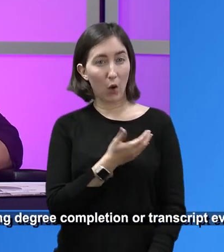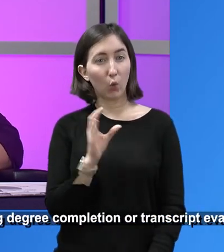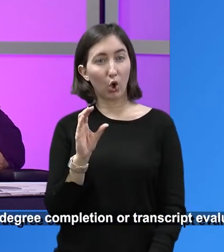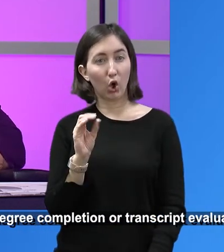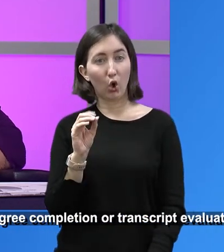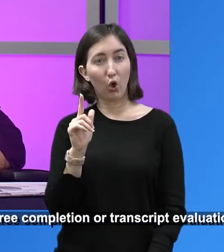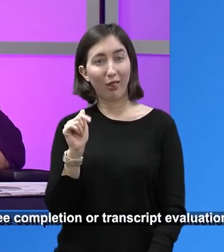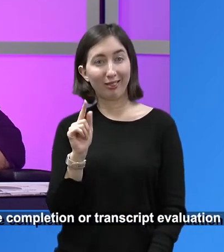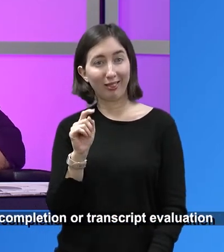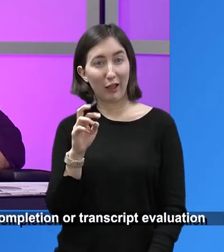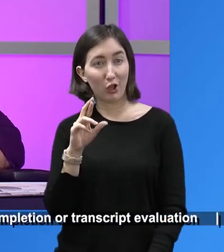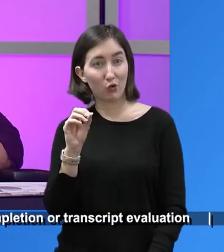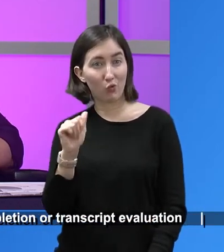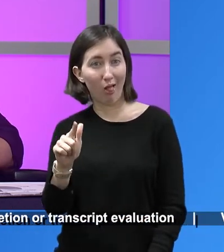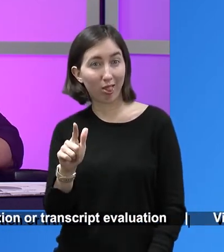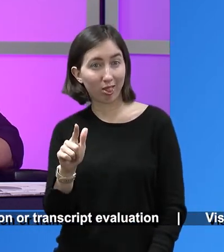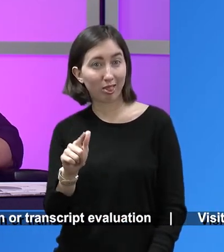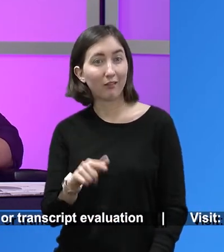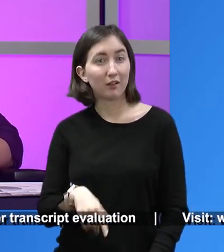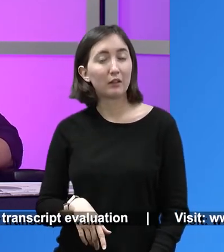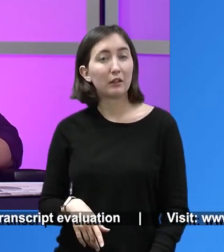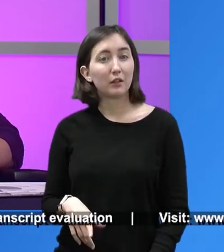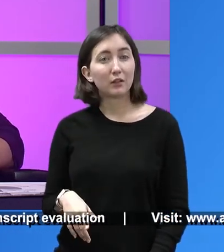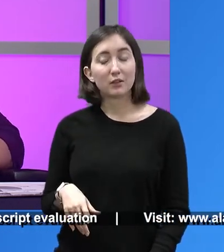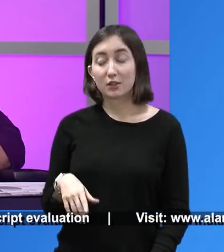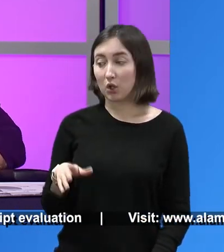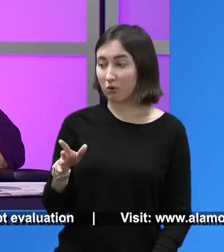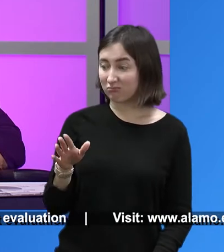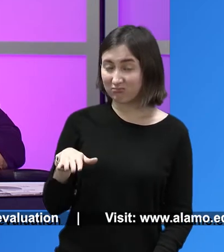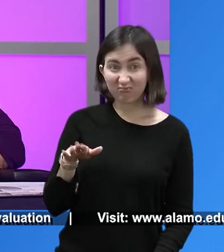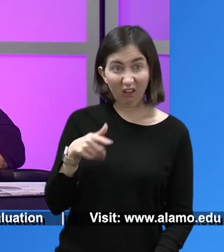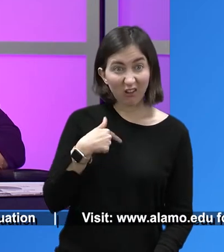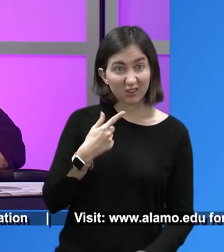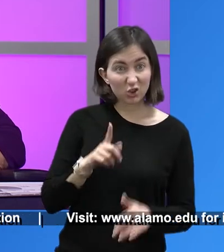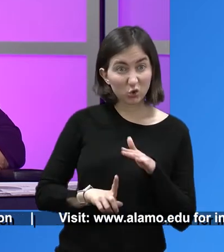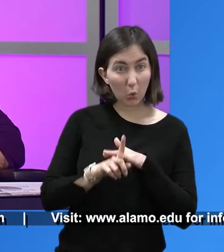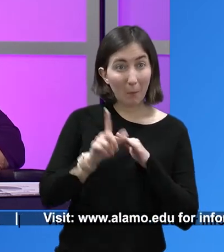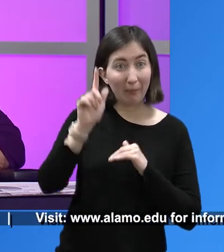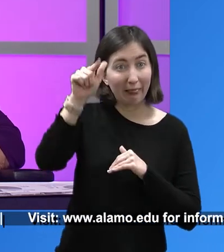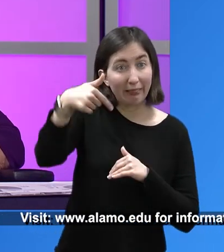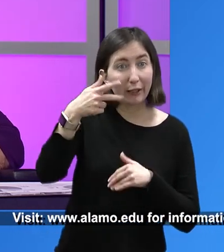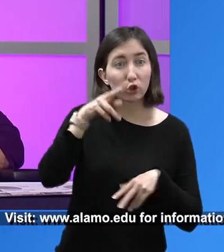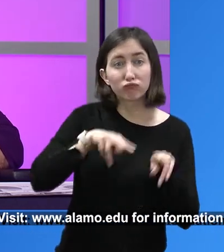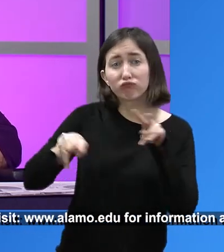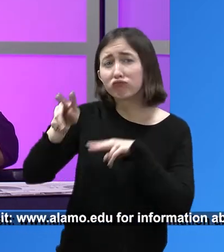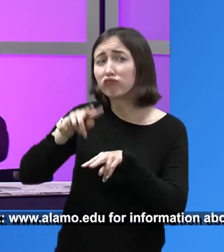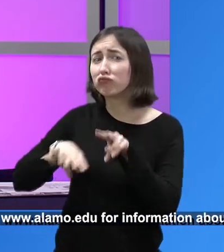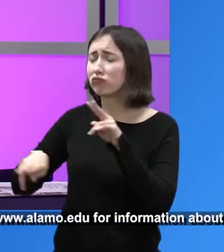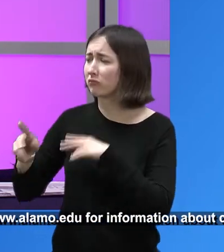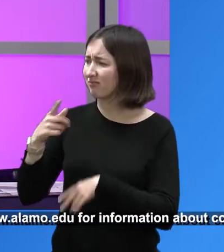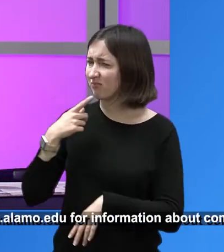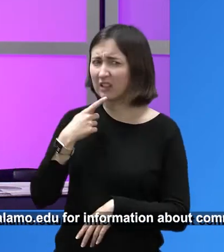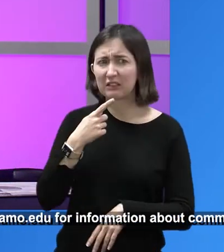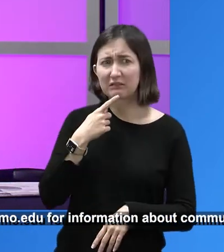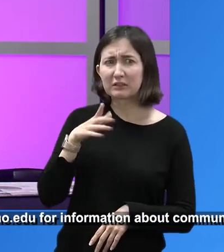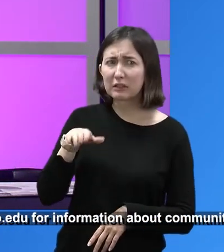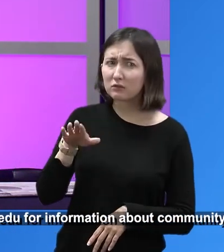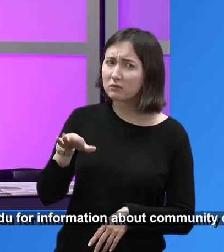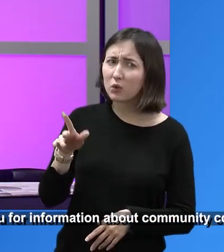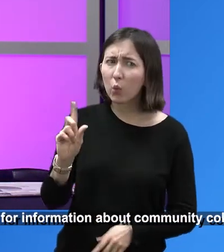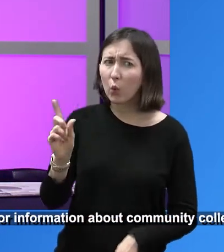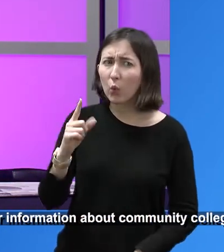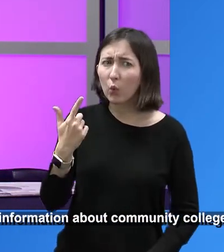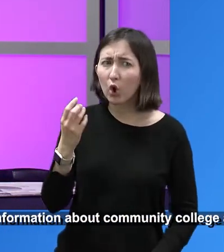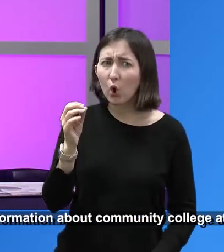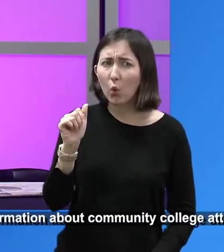months later, and I asked, where are the goats? I don't see them around. And she says, well, I took them to be slaughtered, and they were part of,